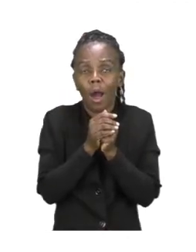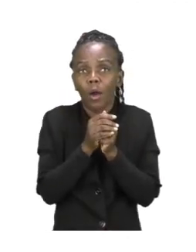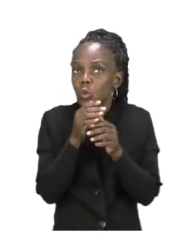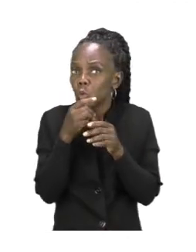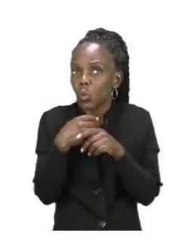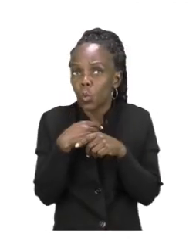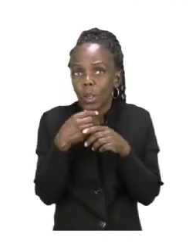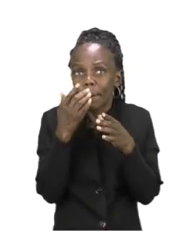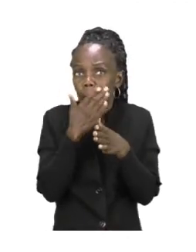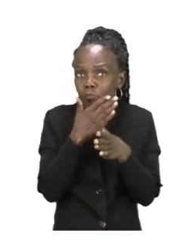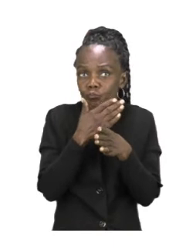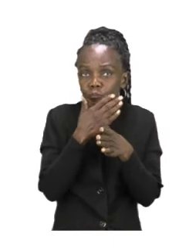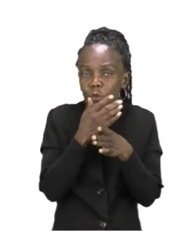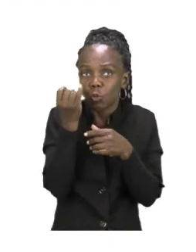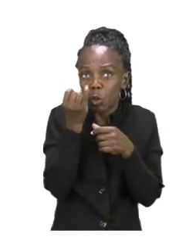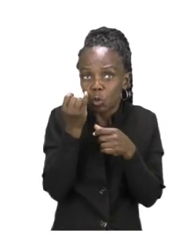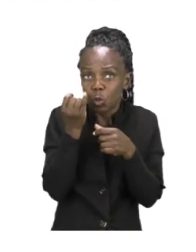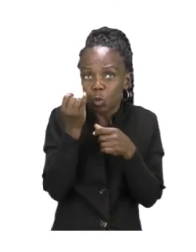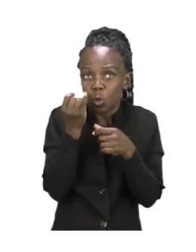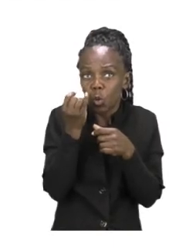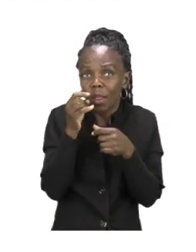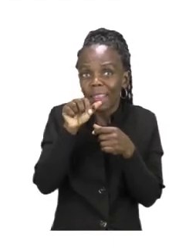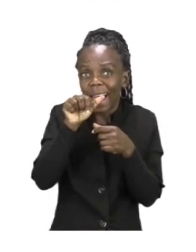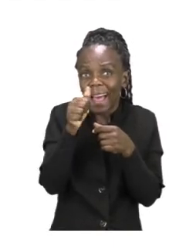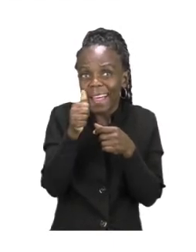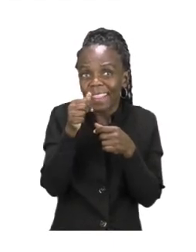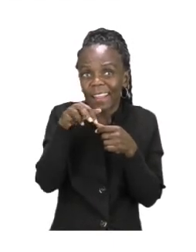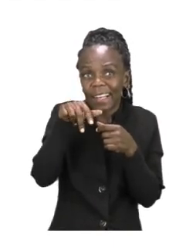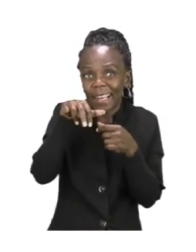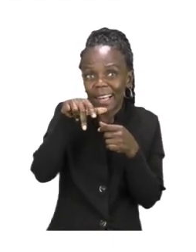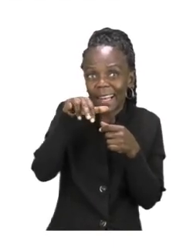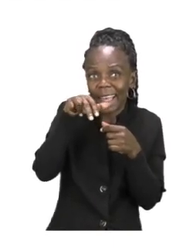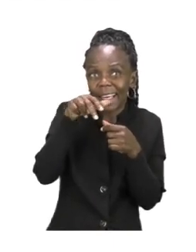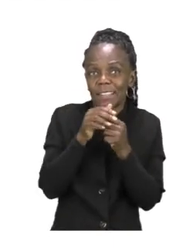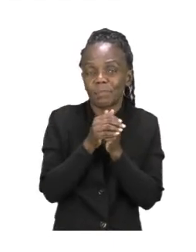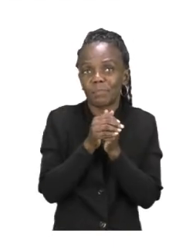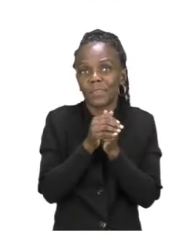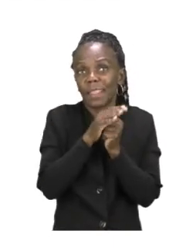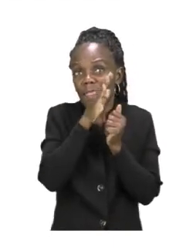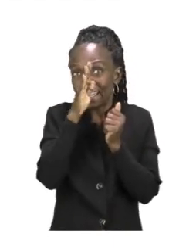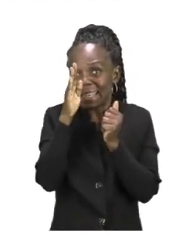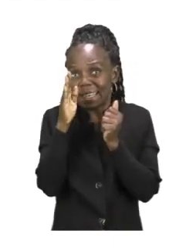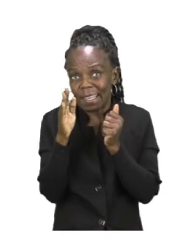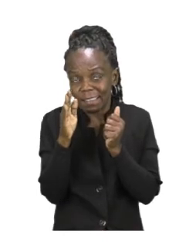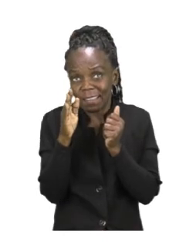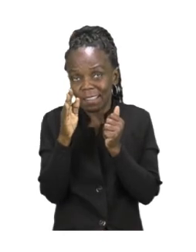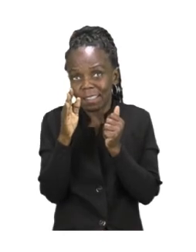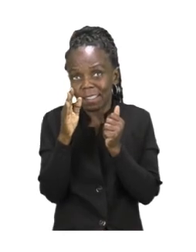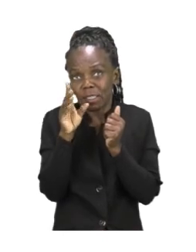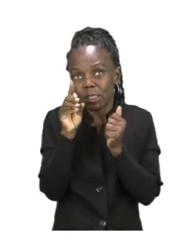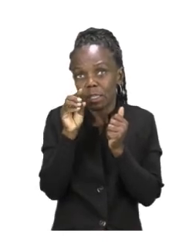draw the missing leg. The next doll has two